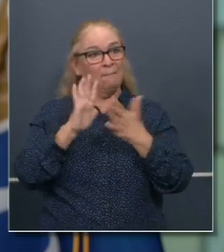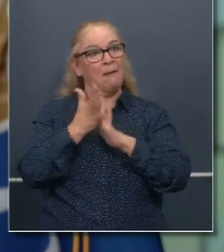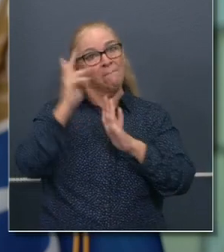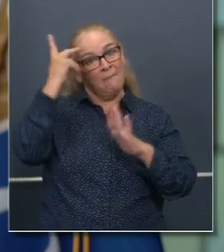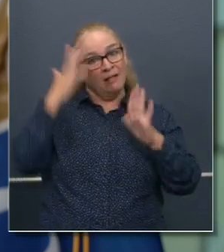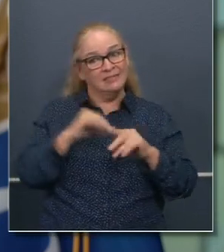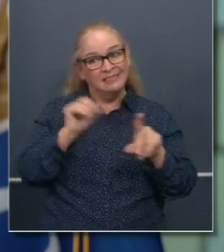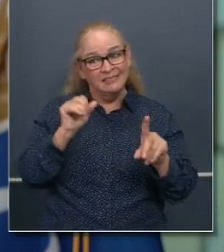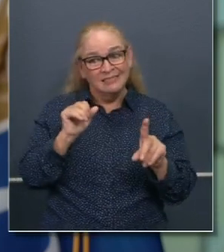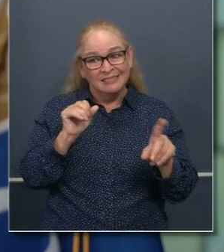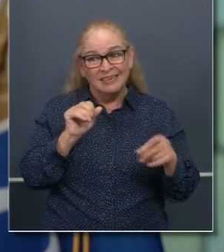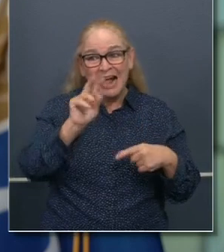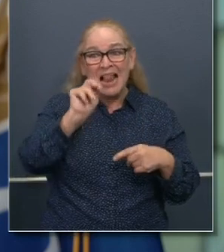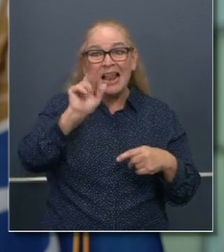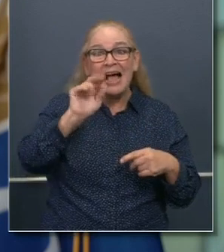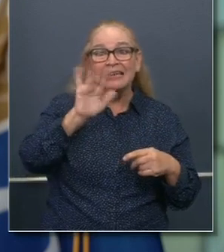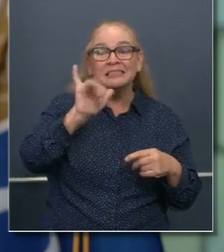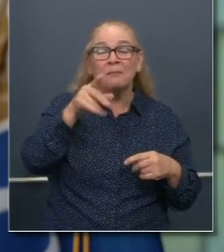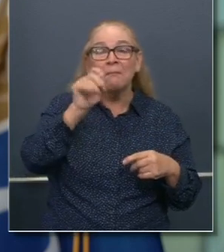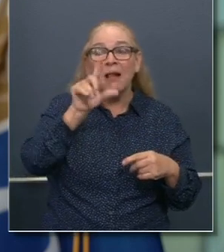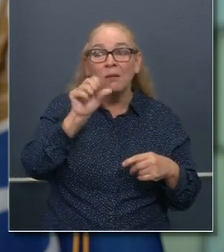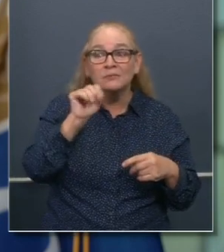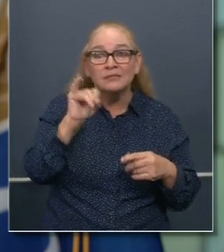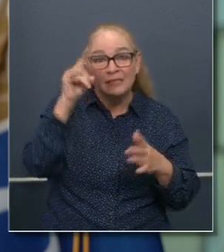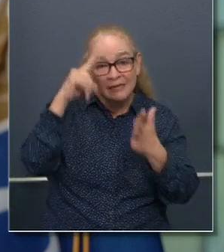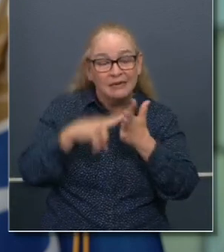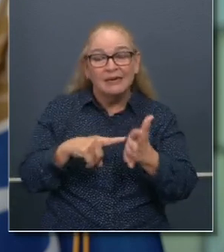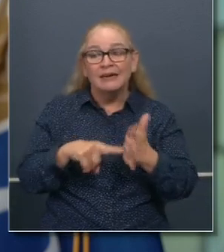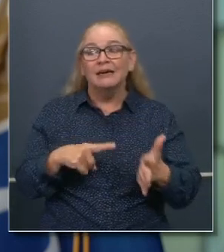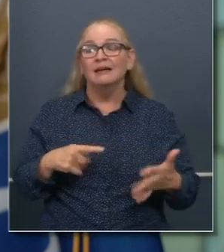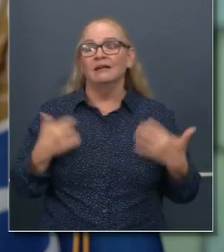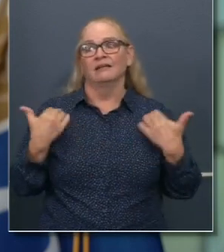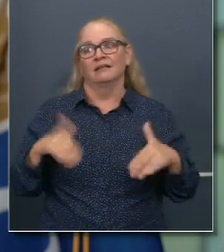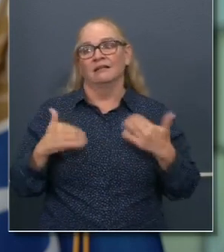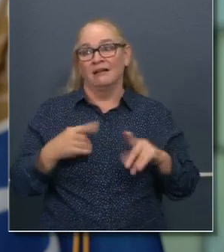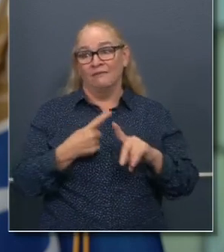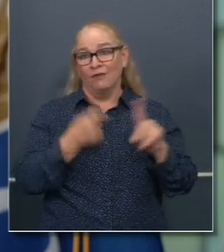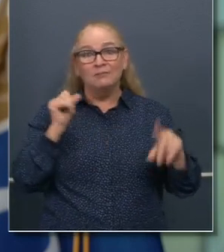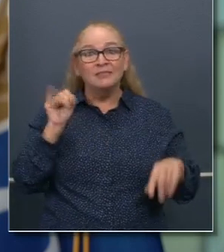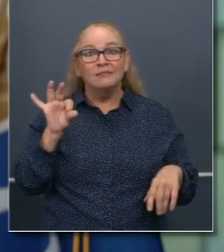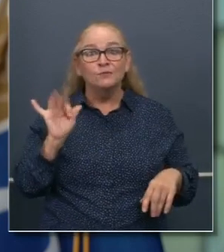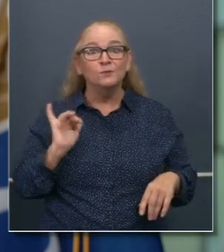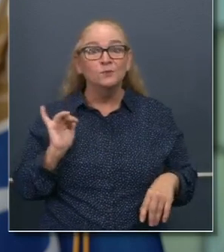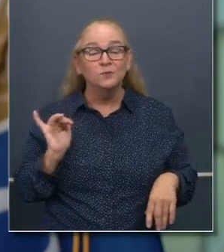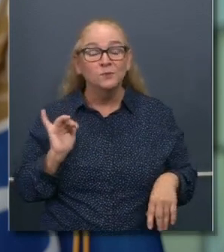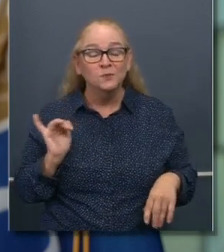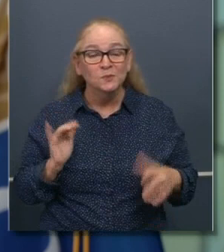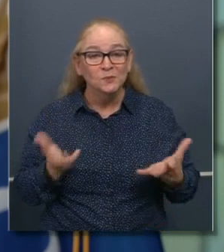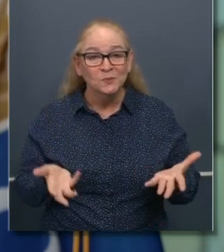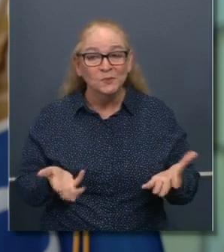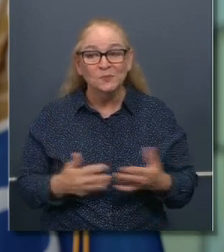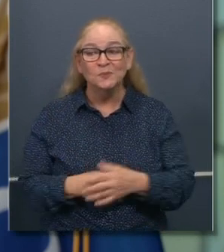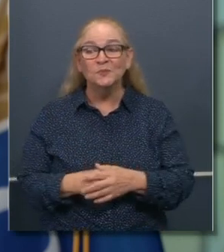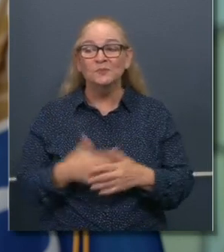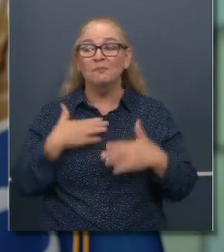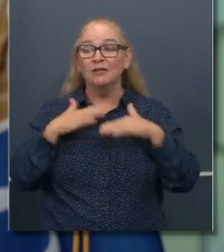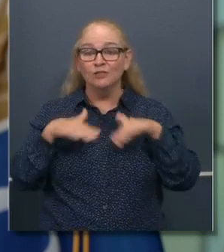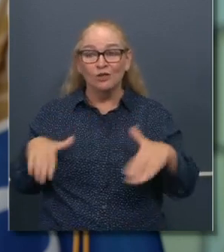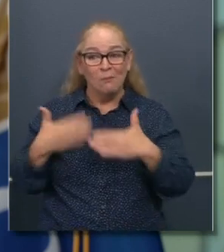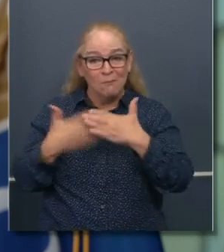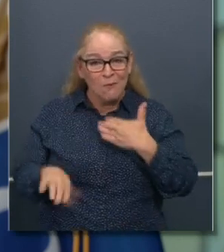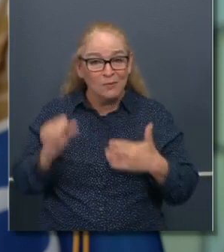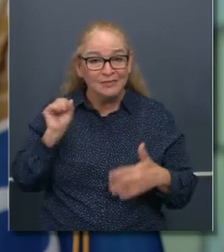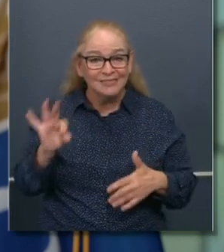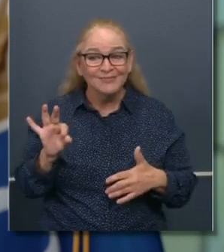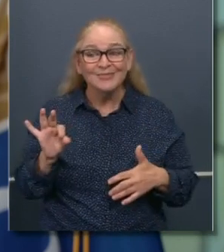top among them, emanate from that extraordinary city, the birthplace of my kids, my father, my grandfather,